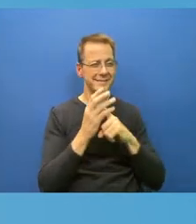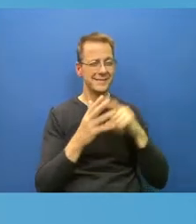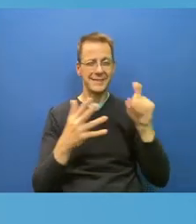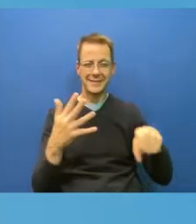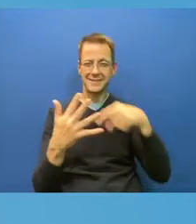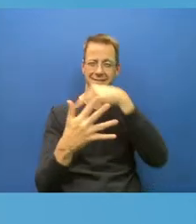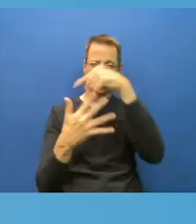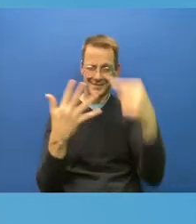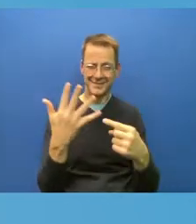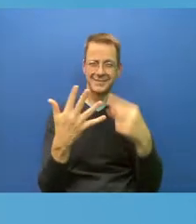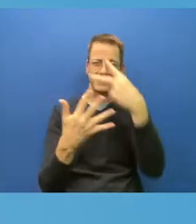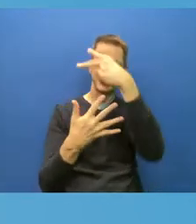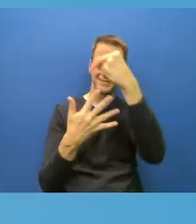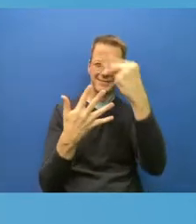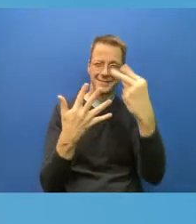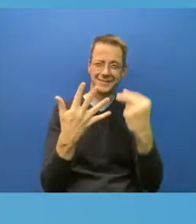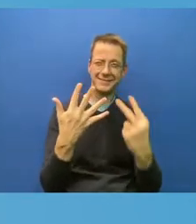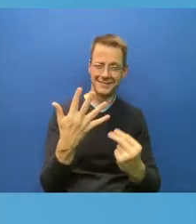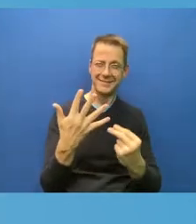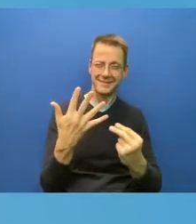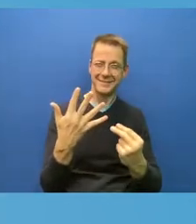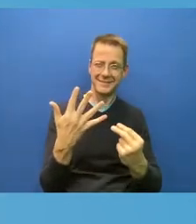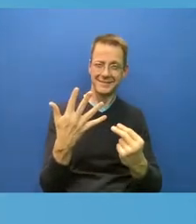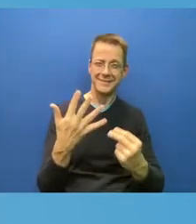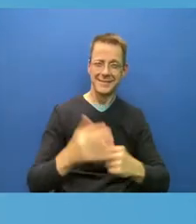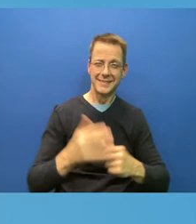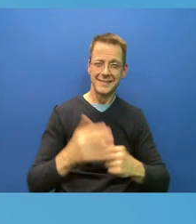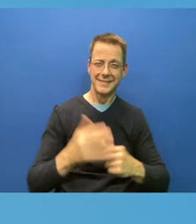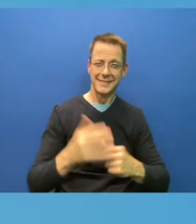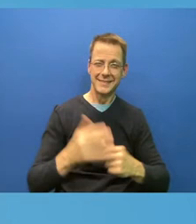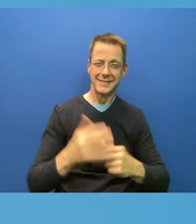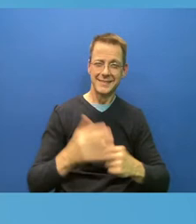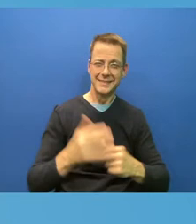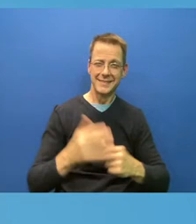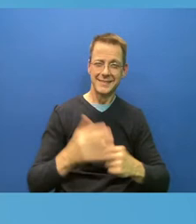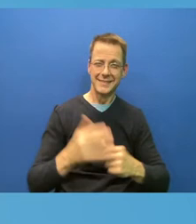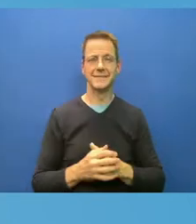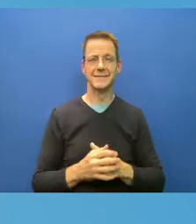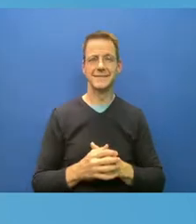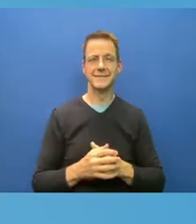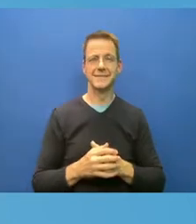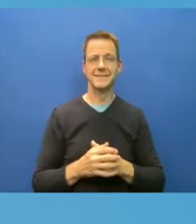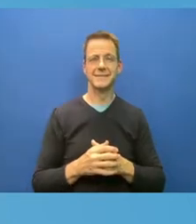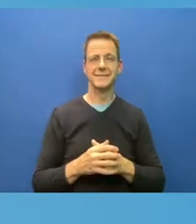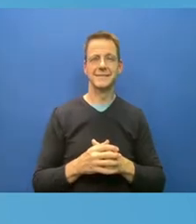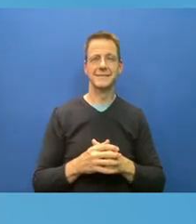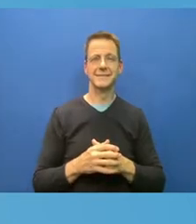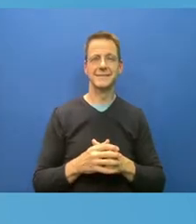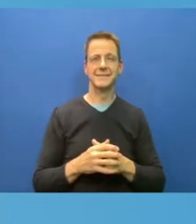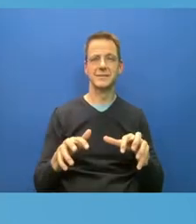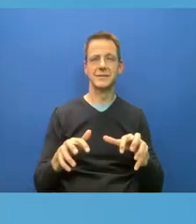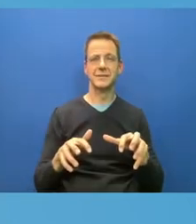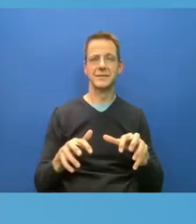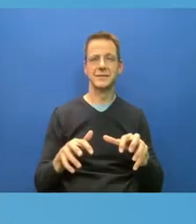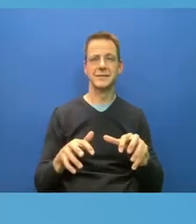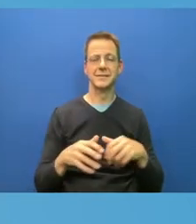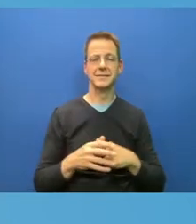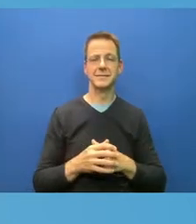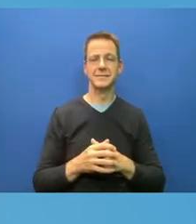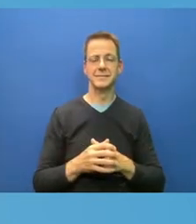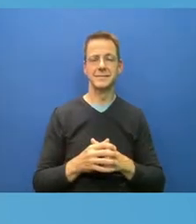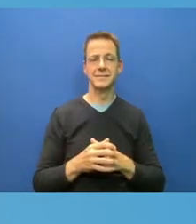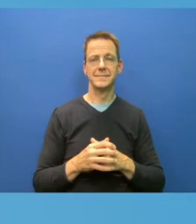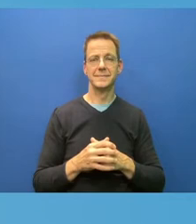with relatively light touch interventions. I had a wonderful, and this is last thing I'll say, I had the most wonderful experience on Twitter today, God help me.